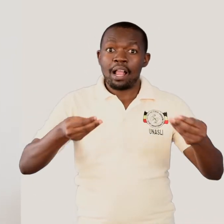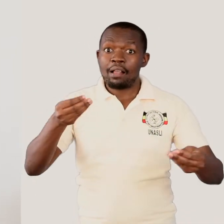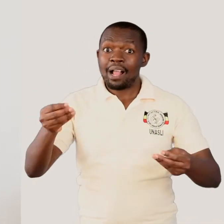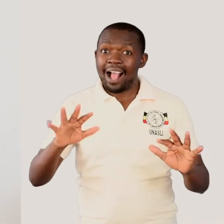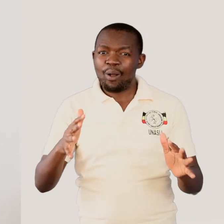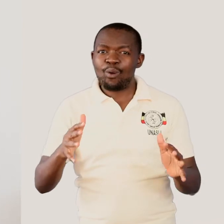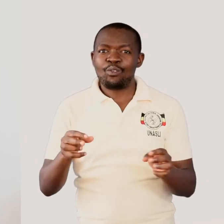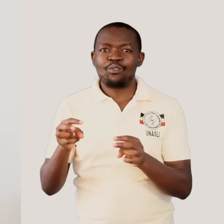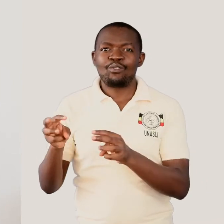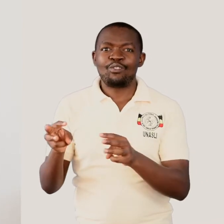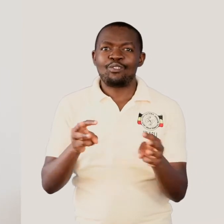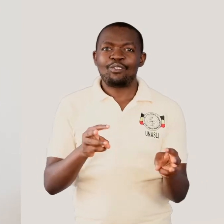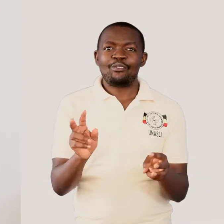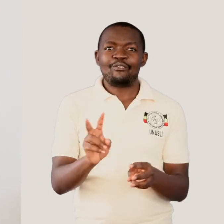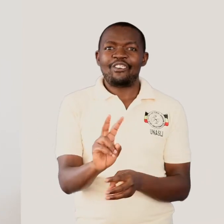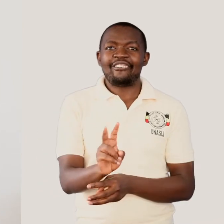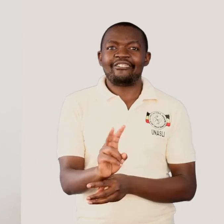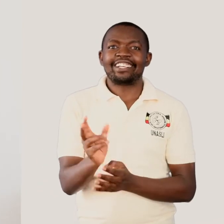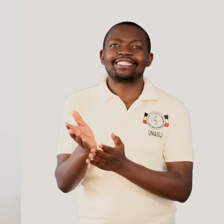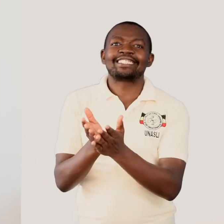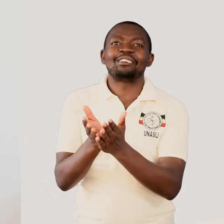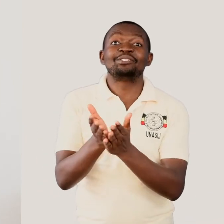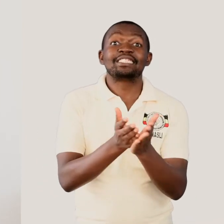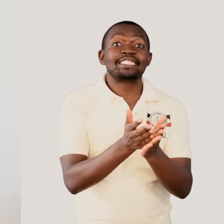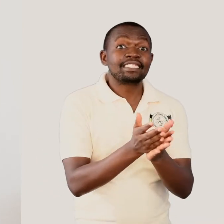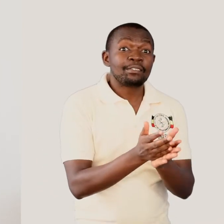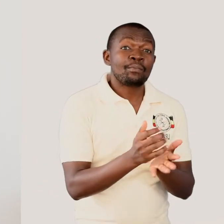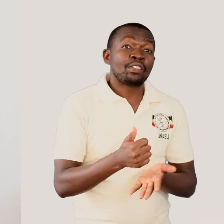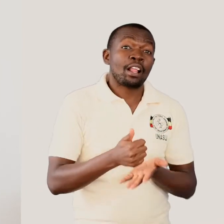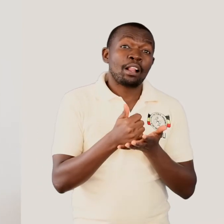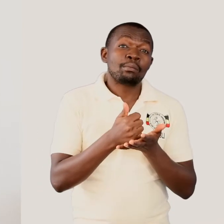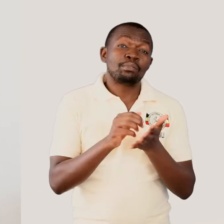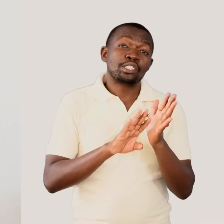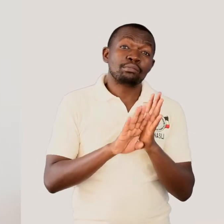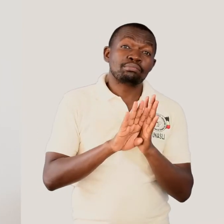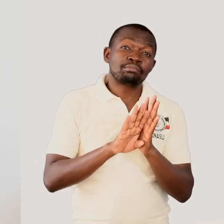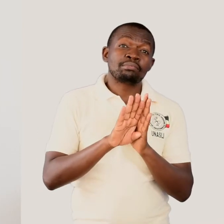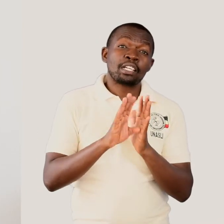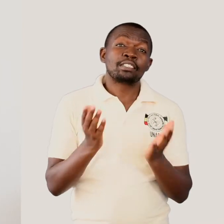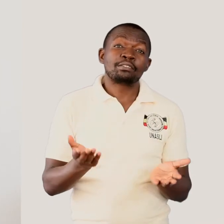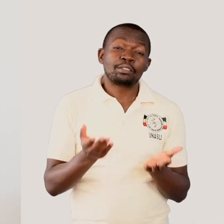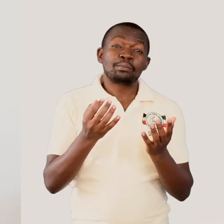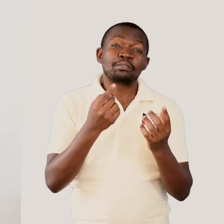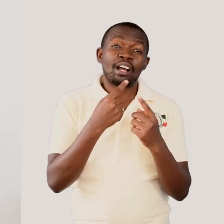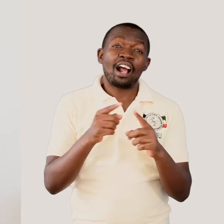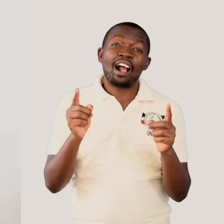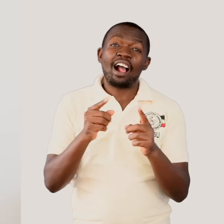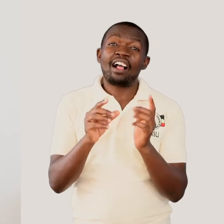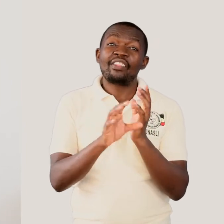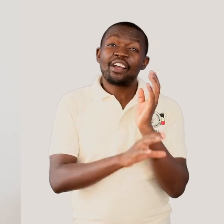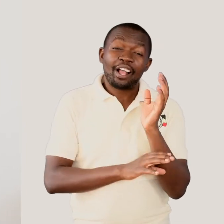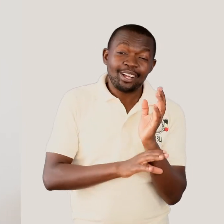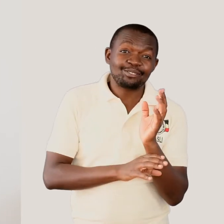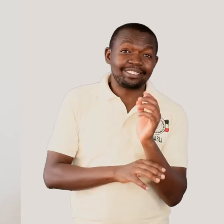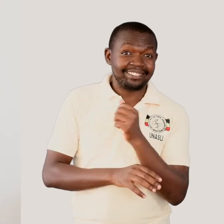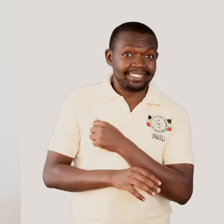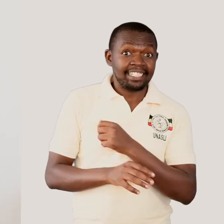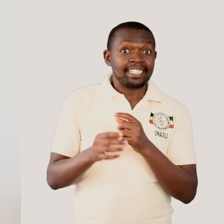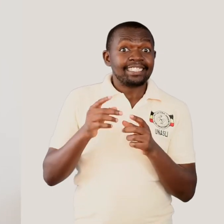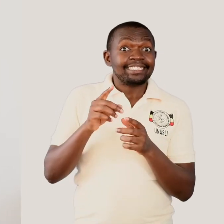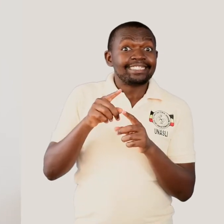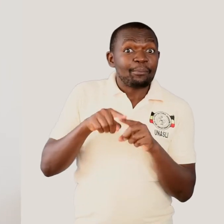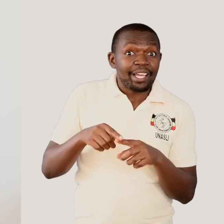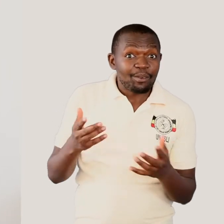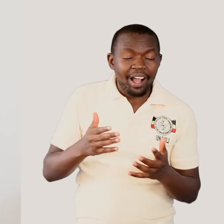and the development of our country and the development of other countries will depend solely. It depends on the knowledge of